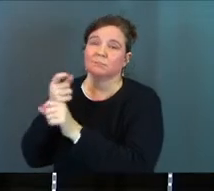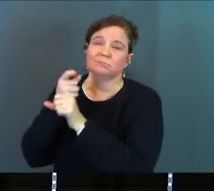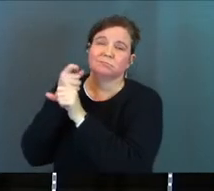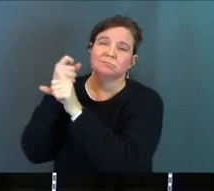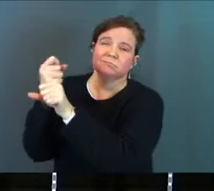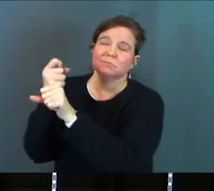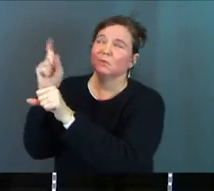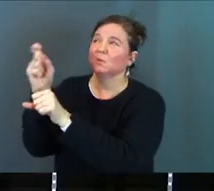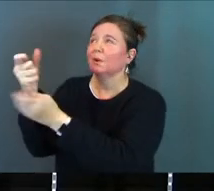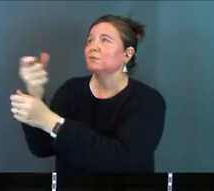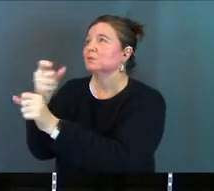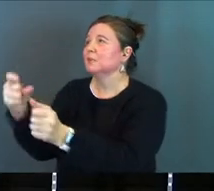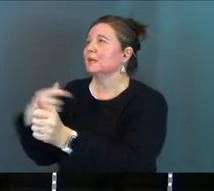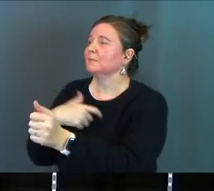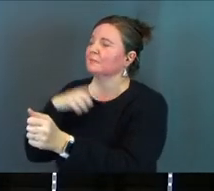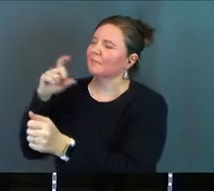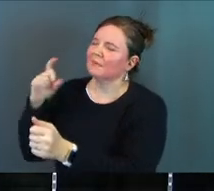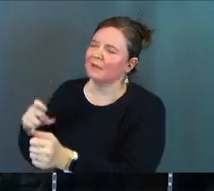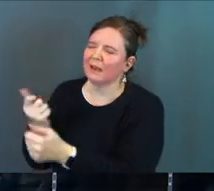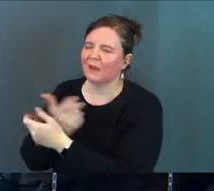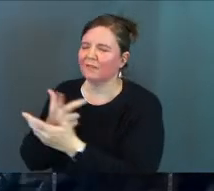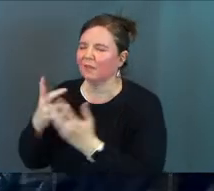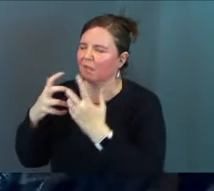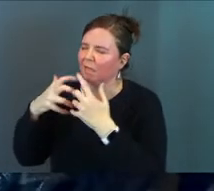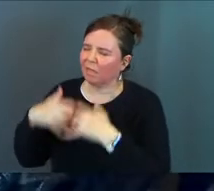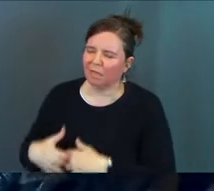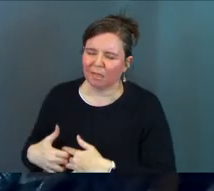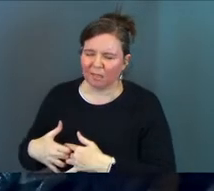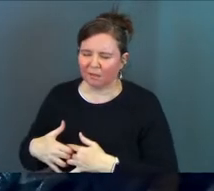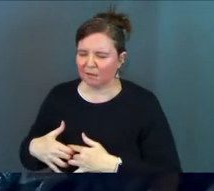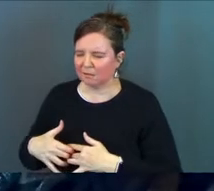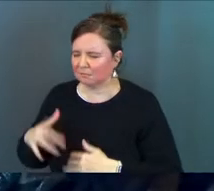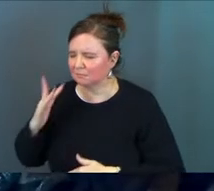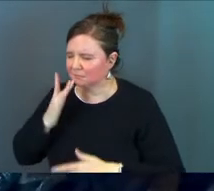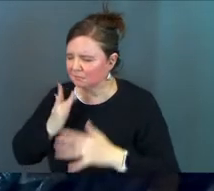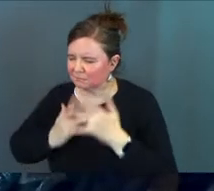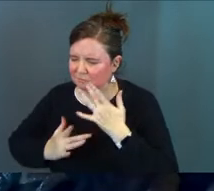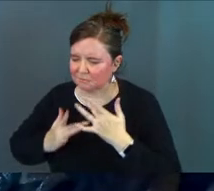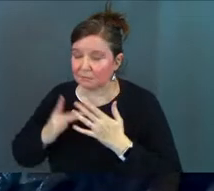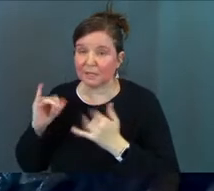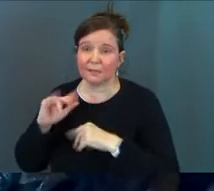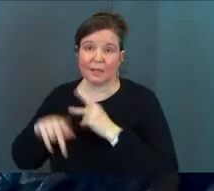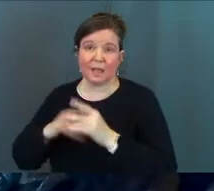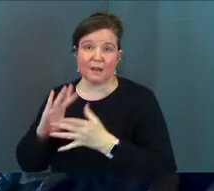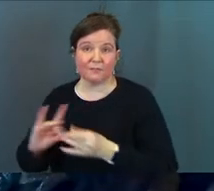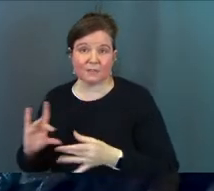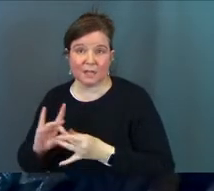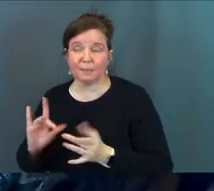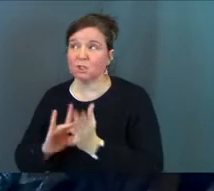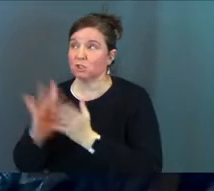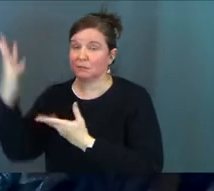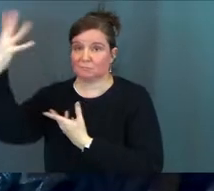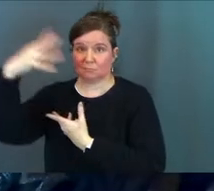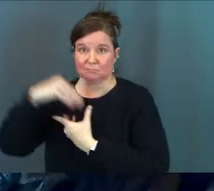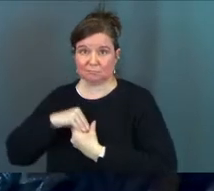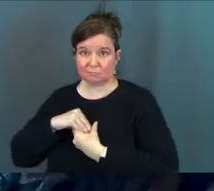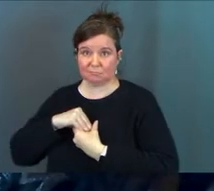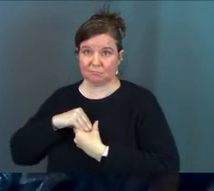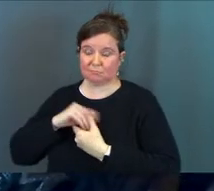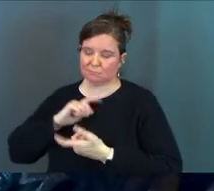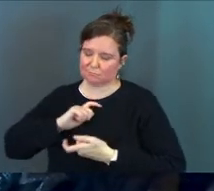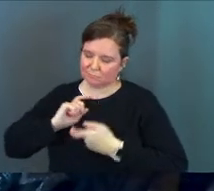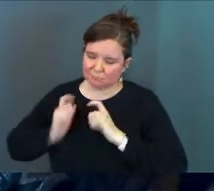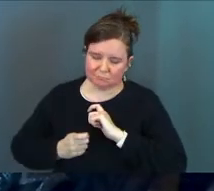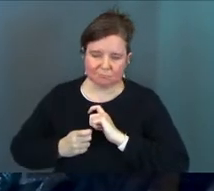and said, you've got to save me because everything's falling apart. And they had that kind of testimony. And Jesus did save them.